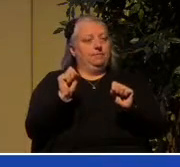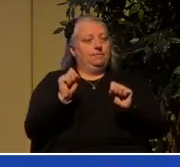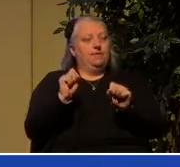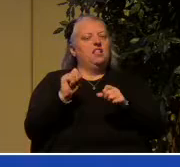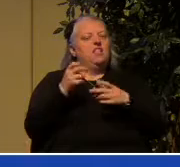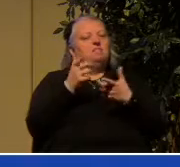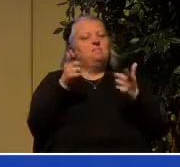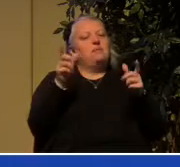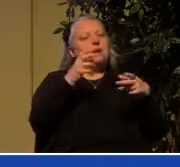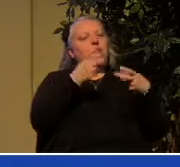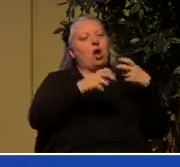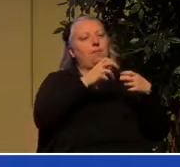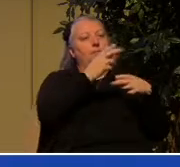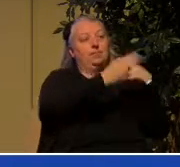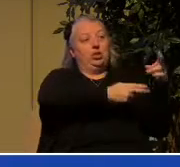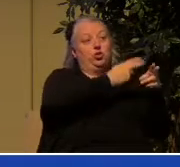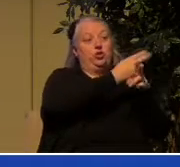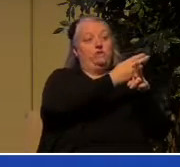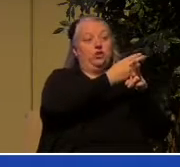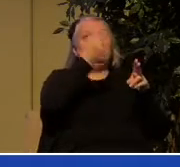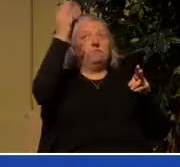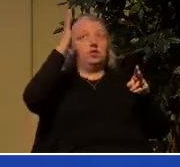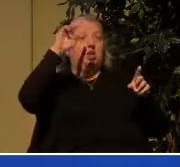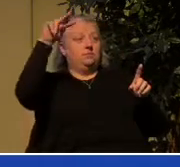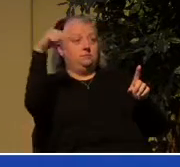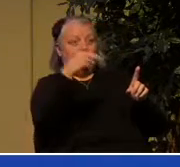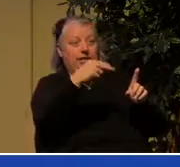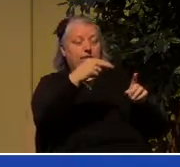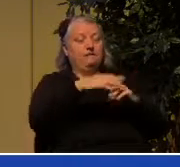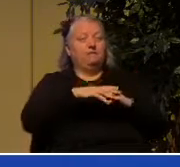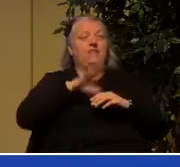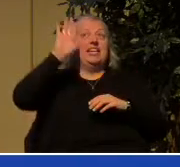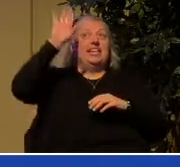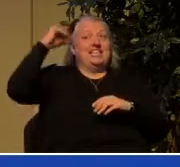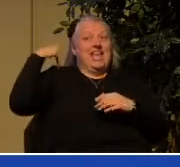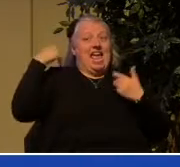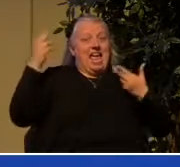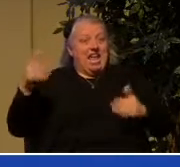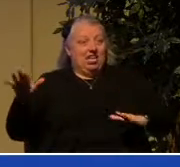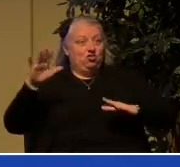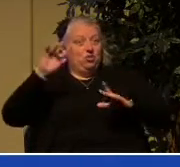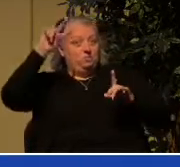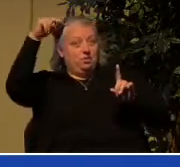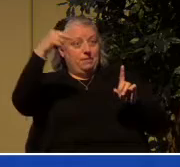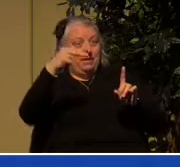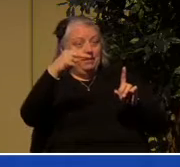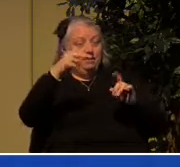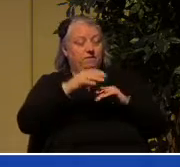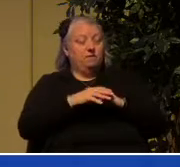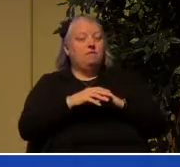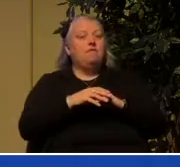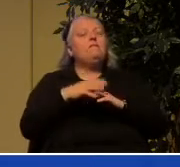from God's perspective and from his holy angels perspective is that God is holy